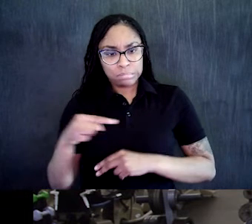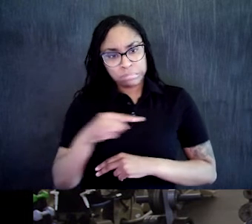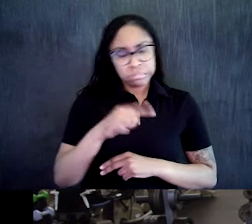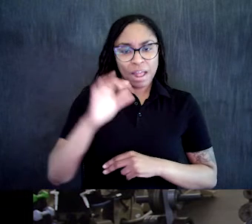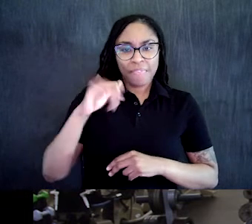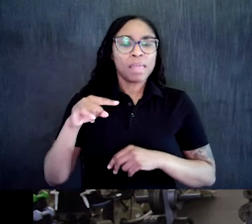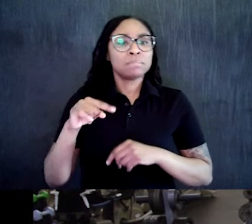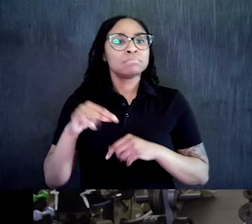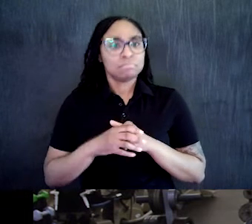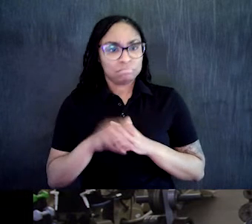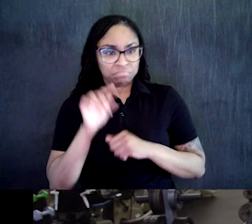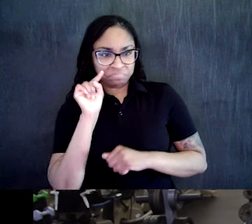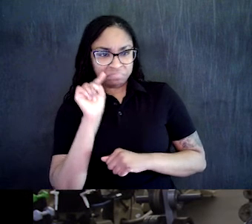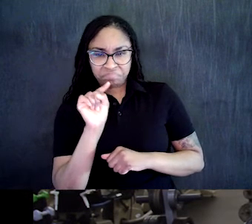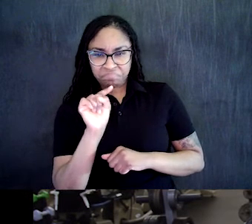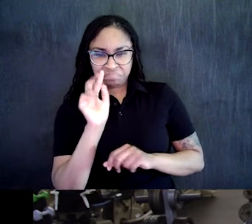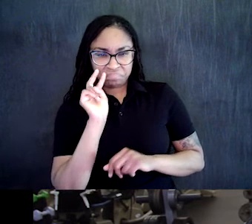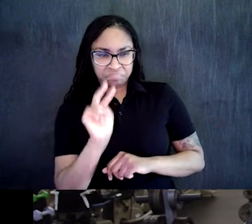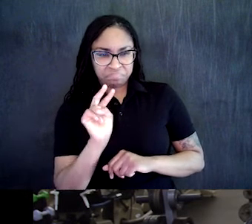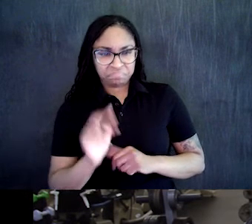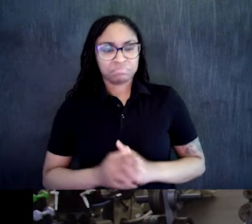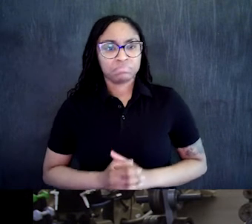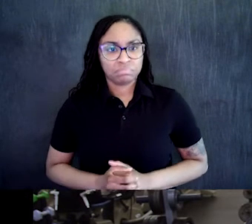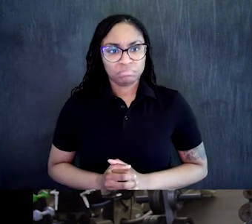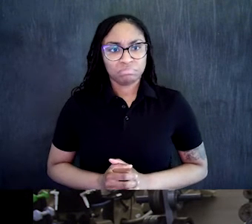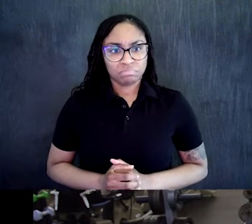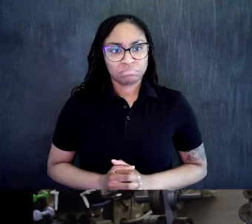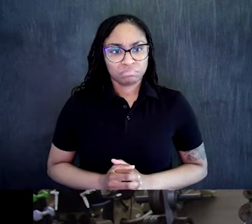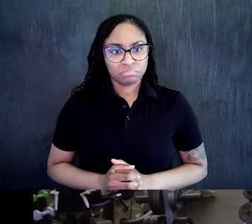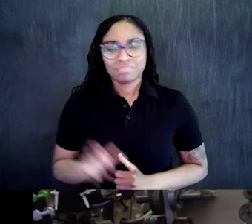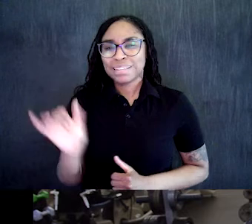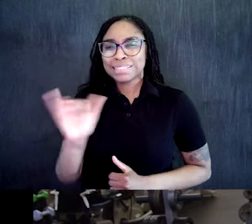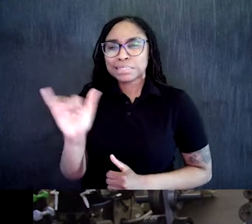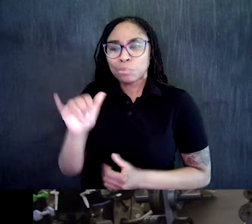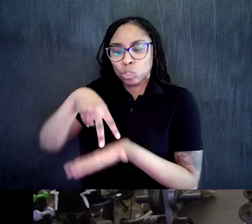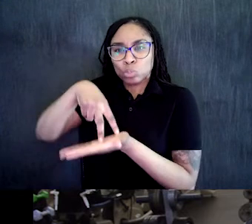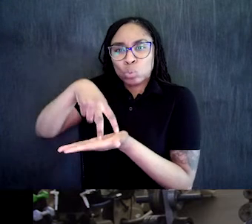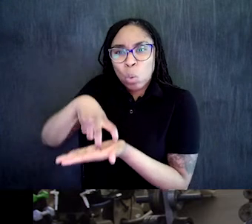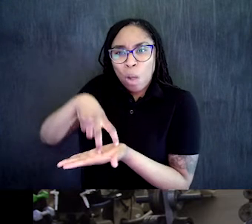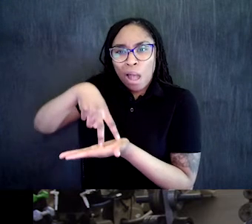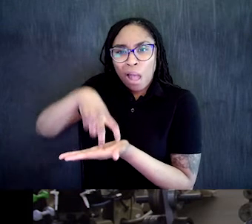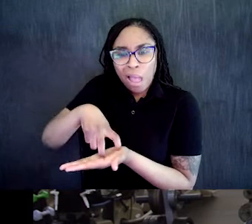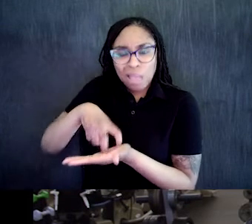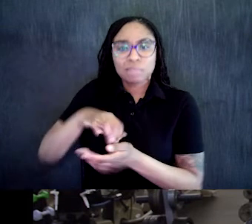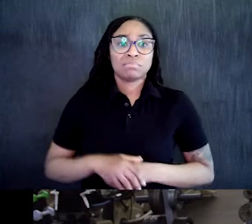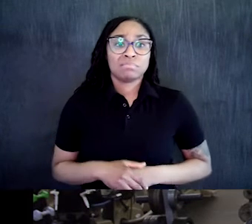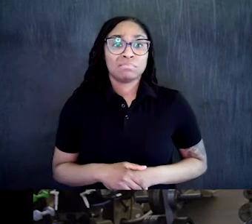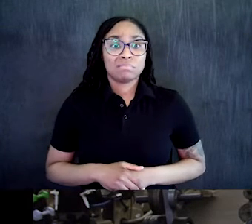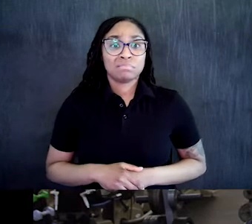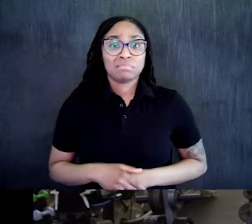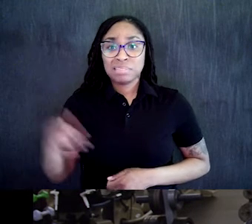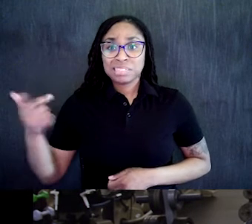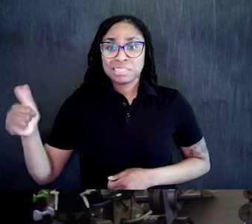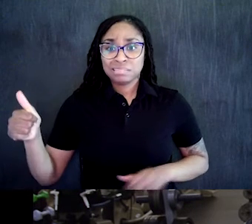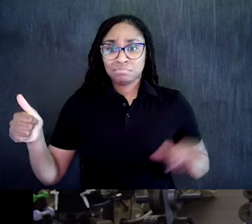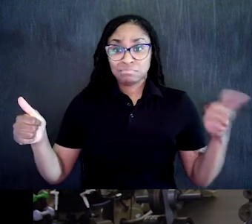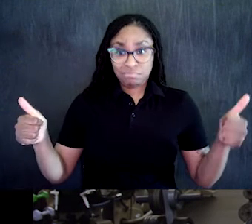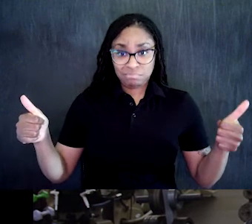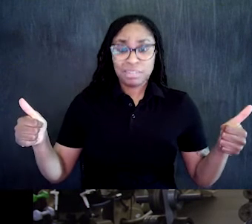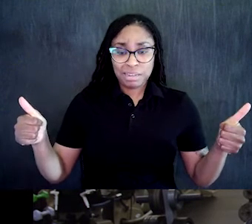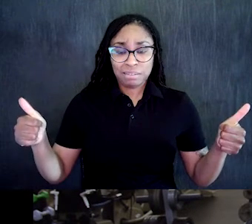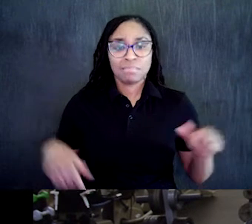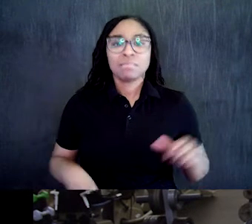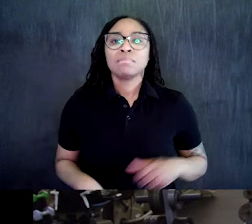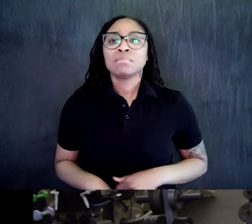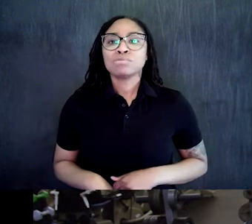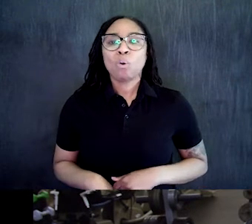three. Back, down, three. Good. Keeping that head and that chest up the whole way, right? Good